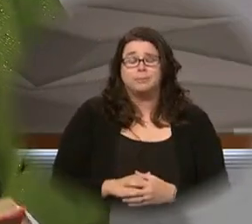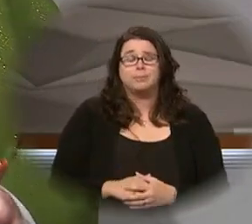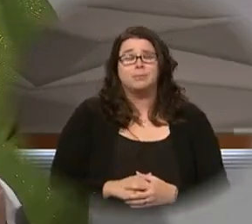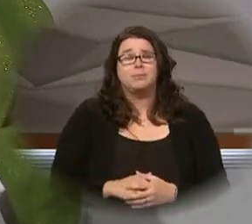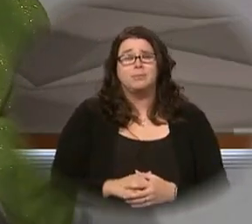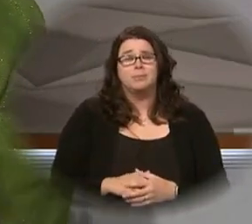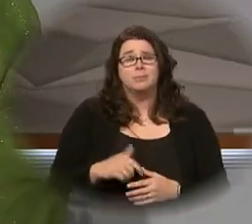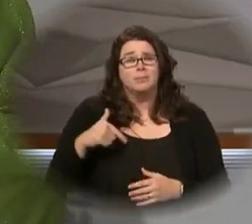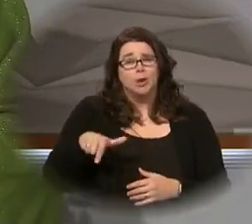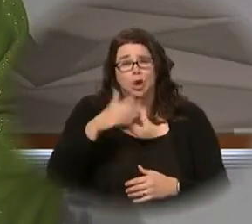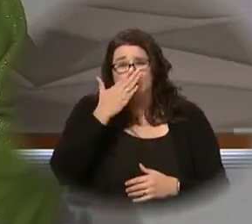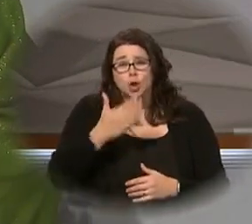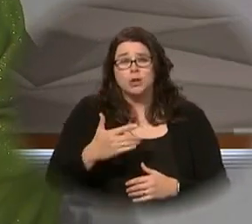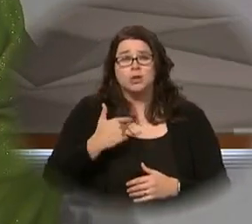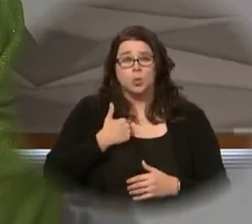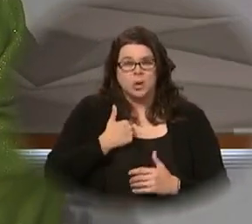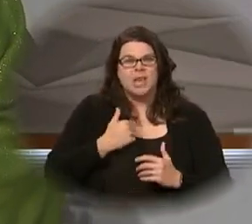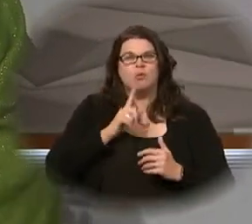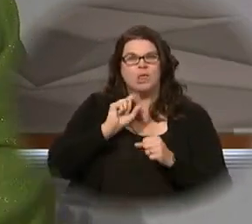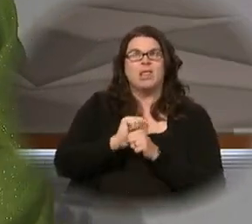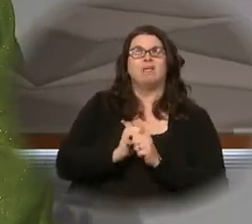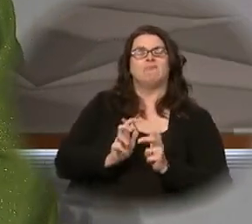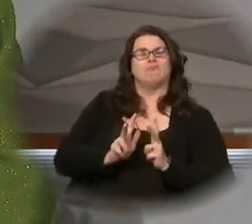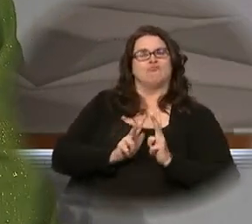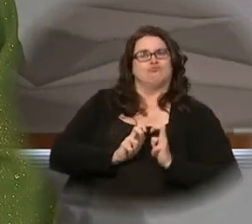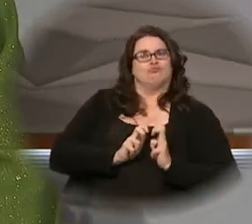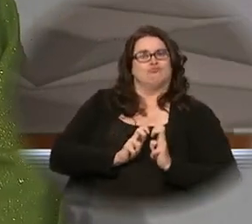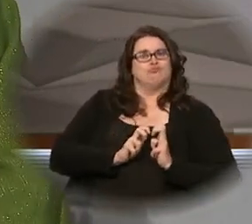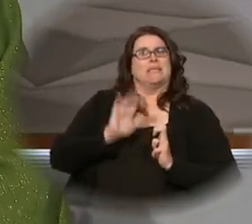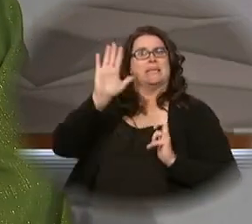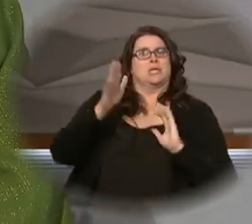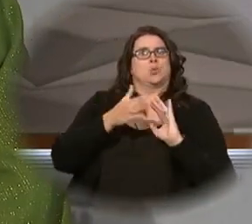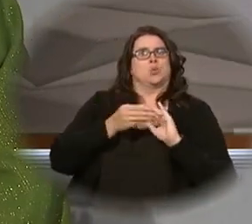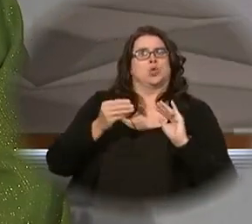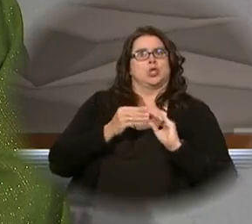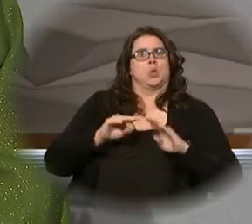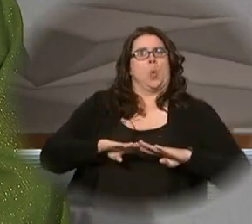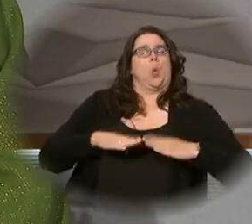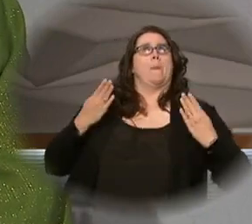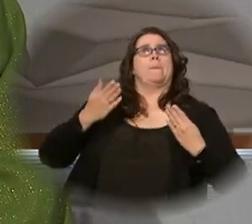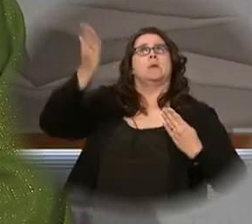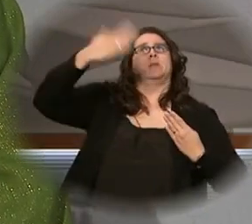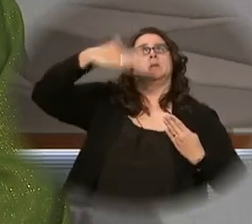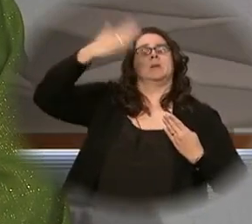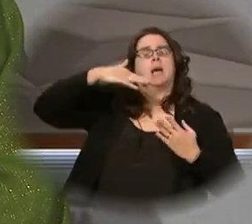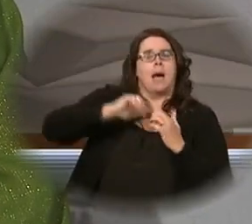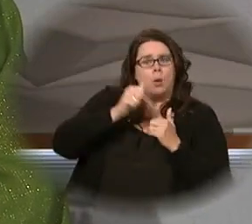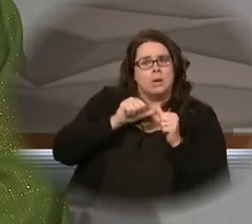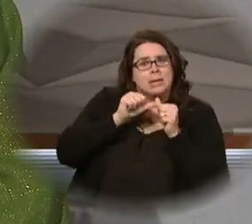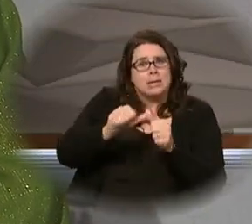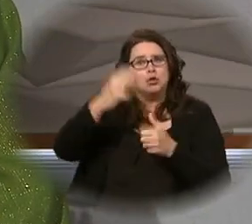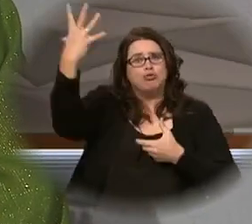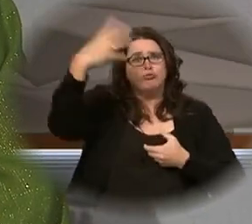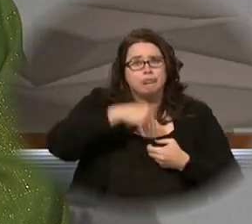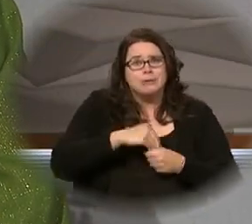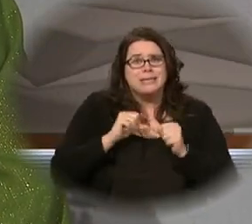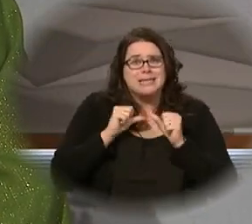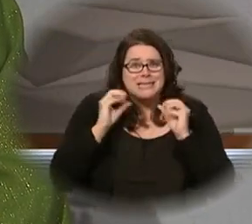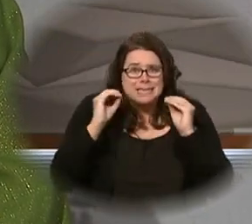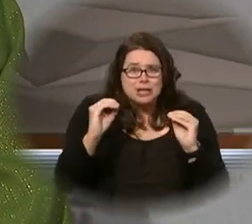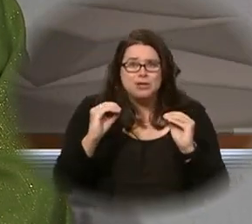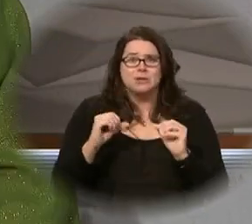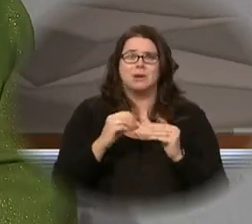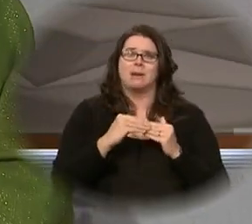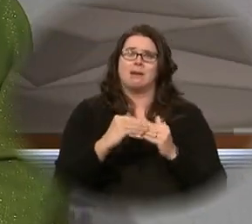we really have ears to hear his word and have that openness to how he continues to teach us and to guide us